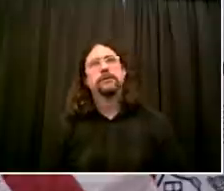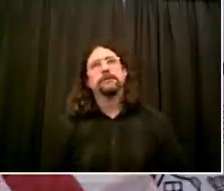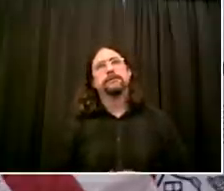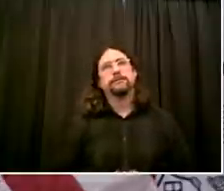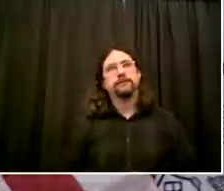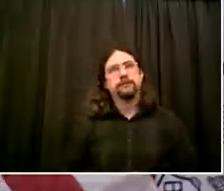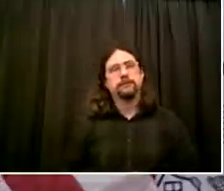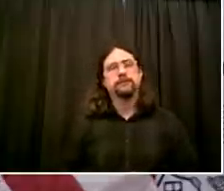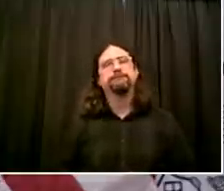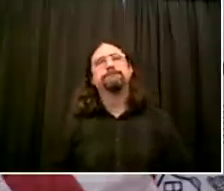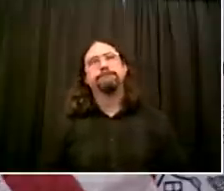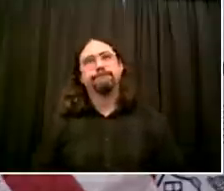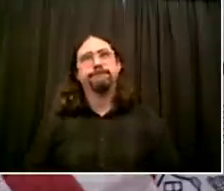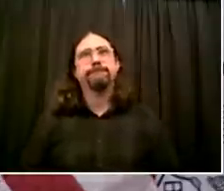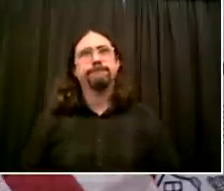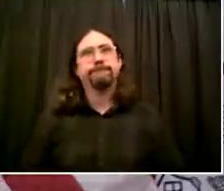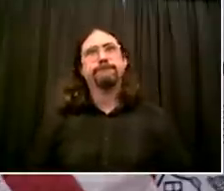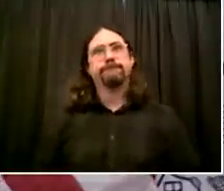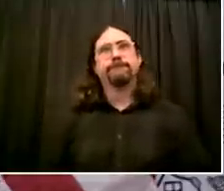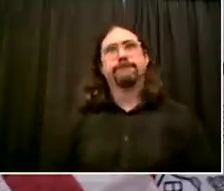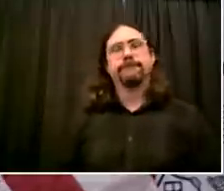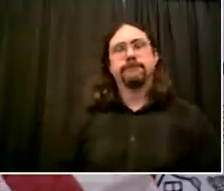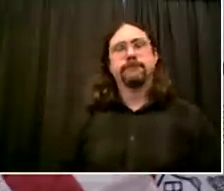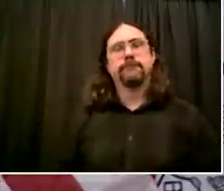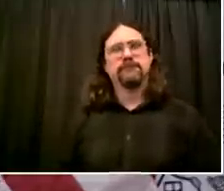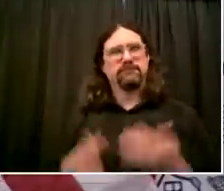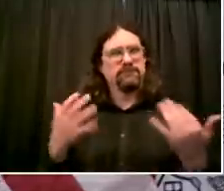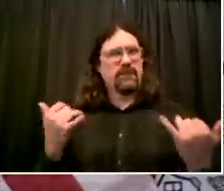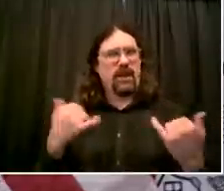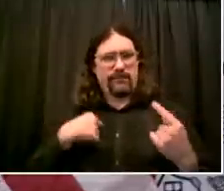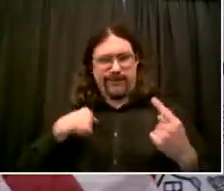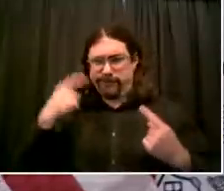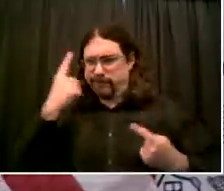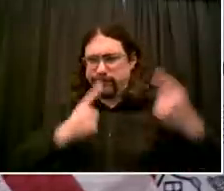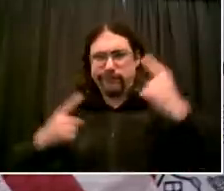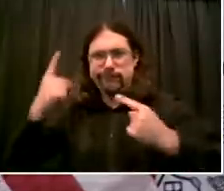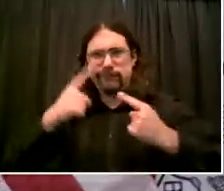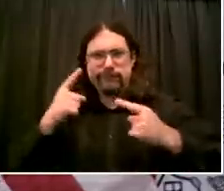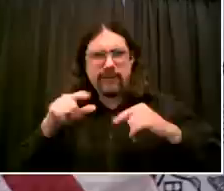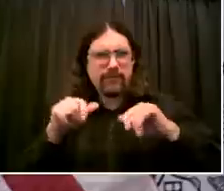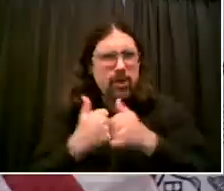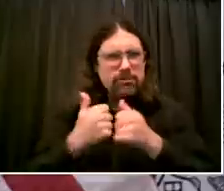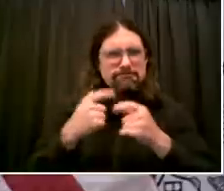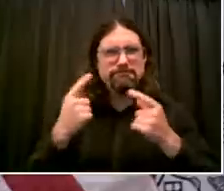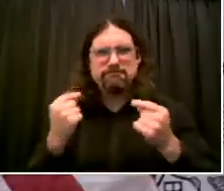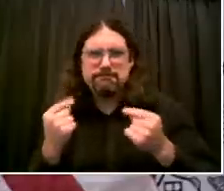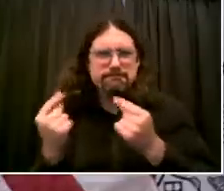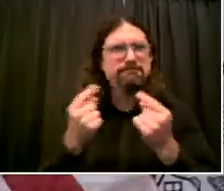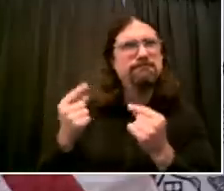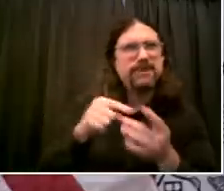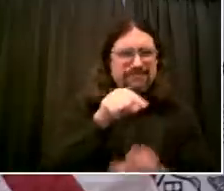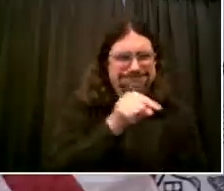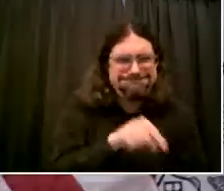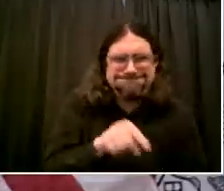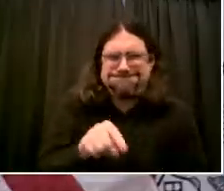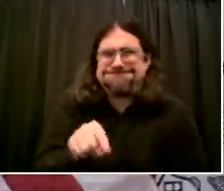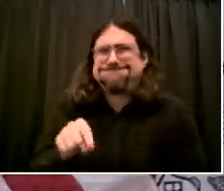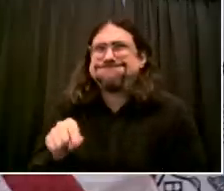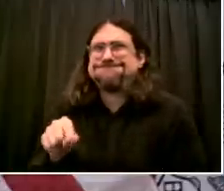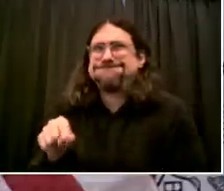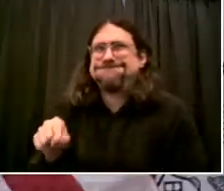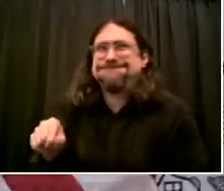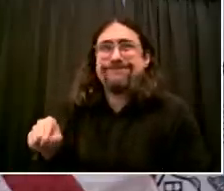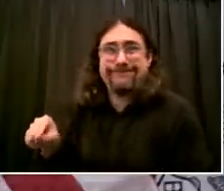that were made, violent threats that were made, that unfortunately there was a lot of evidence were very real. So the actions taken in the midst of a crisis